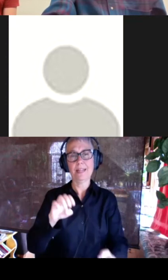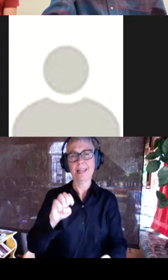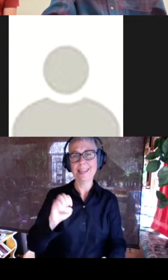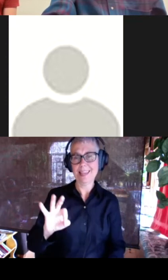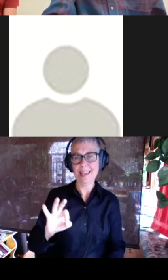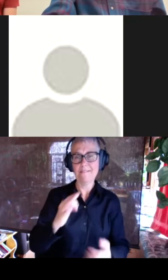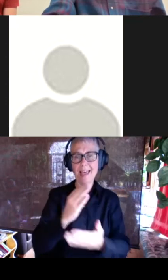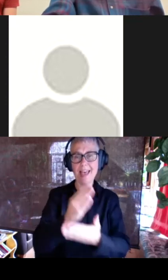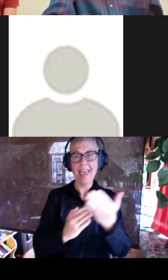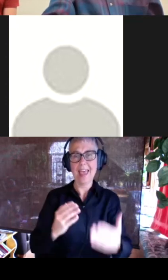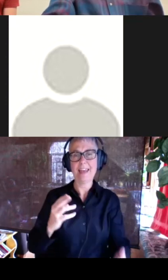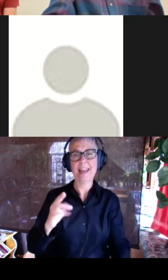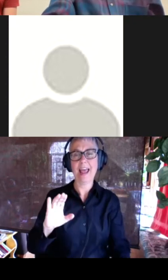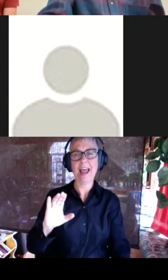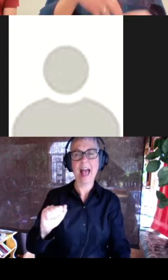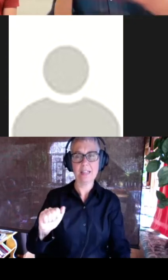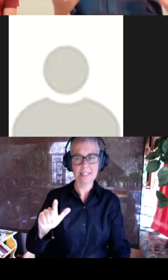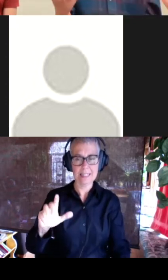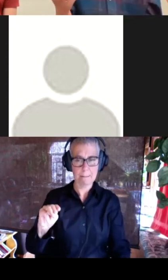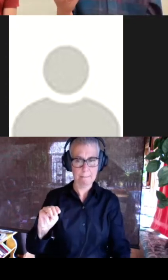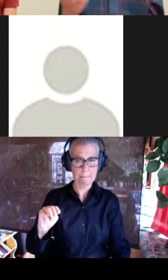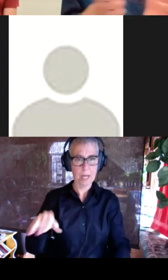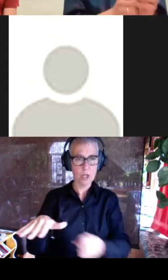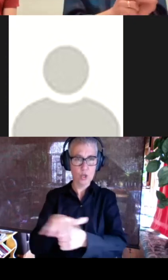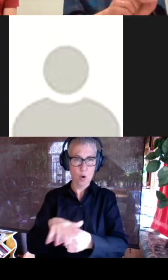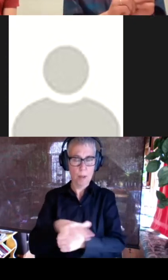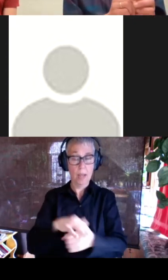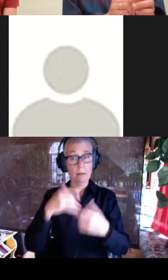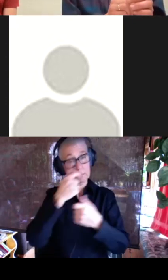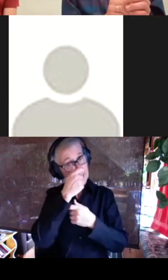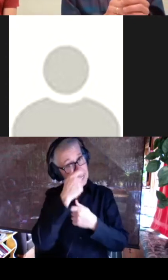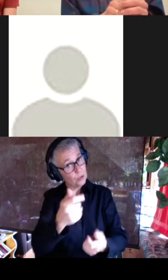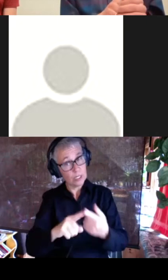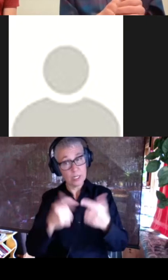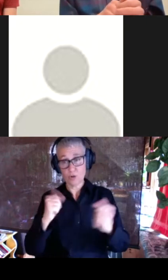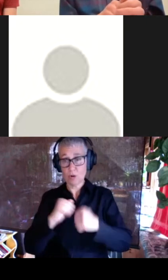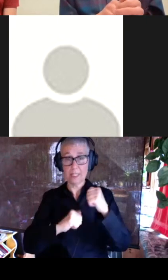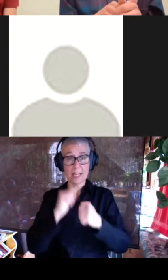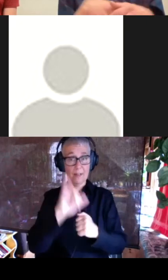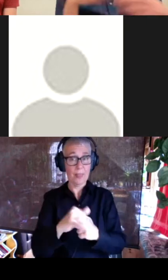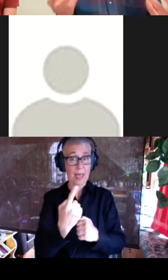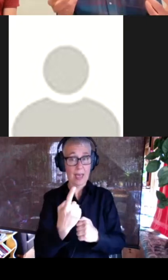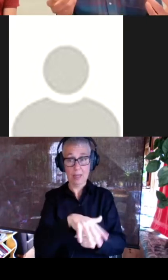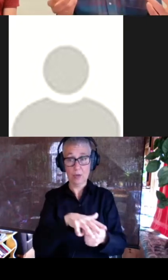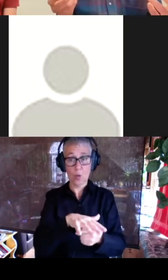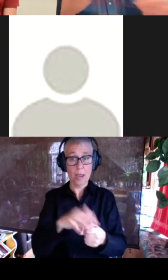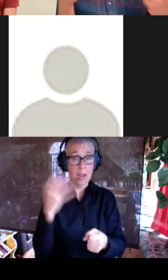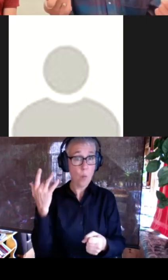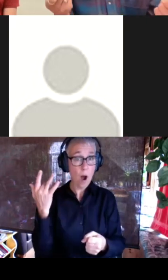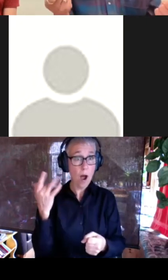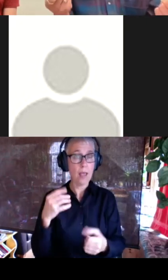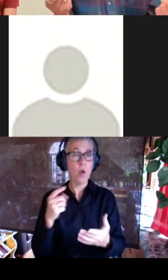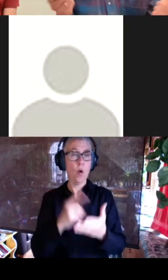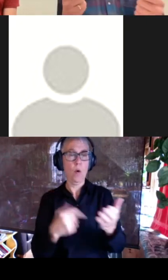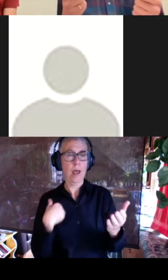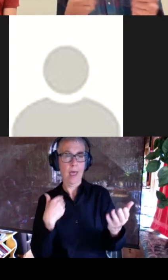calcium binding domain um and this is an interesting domain to try and scaffold um i guess what i have here mostly